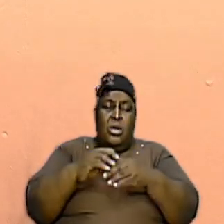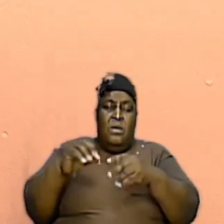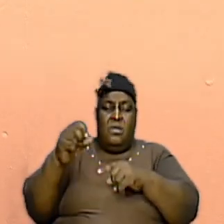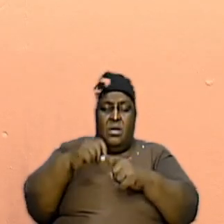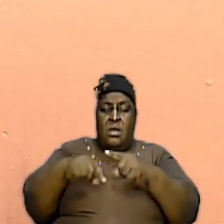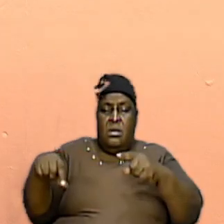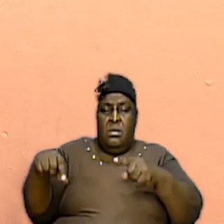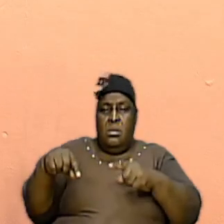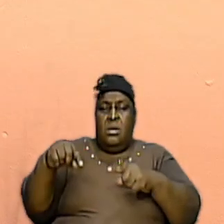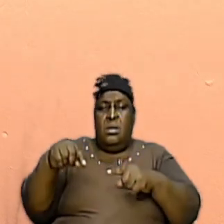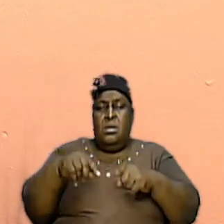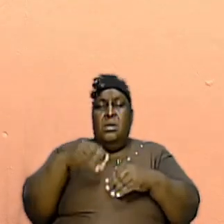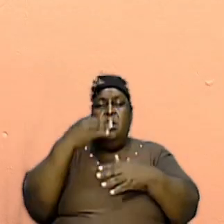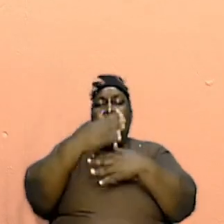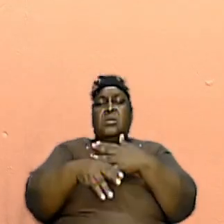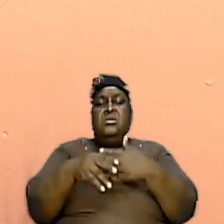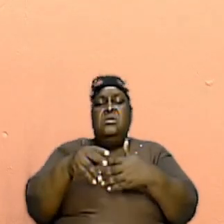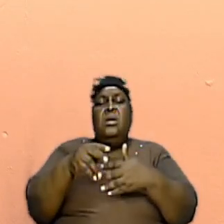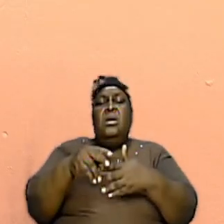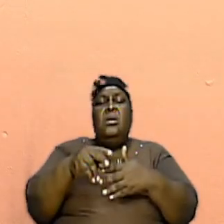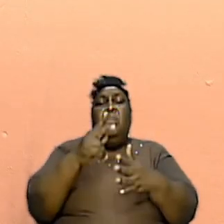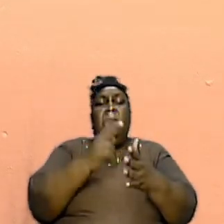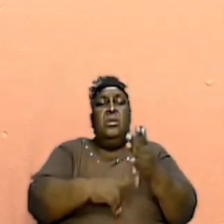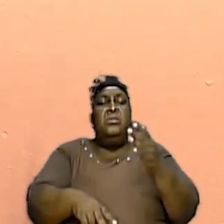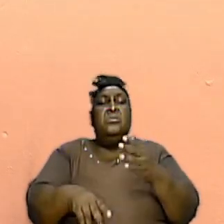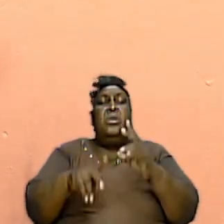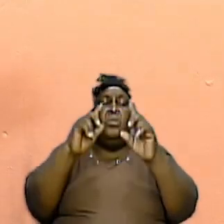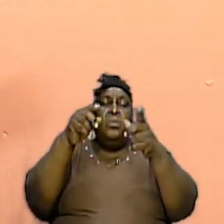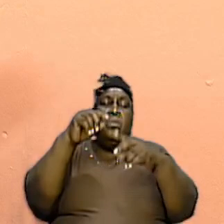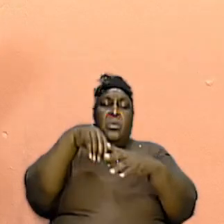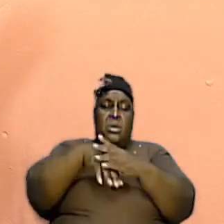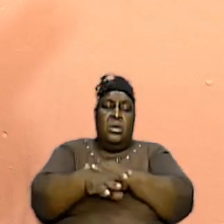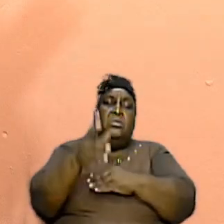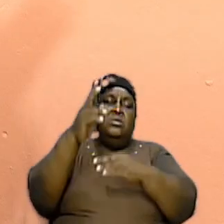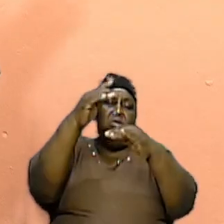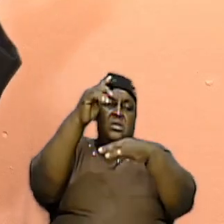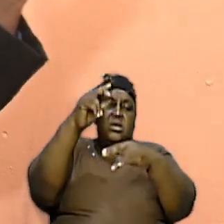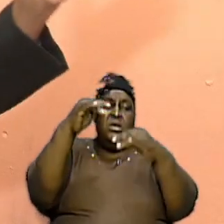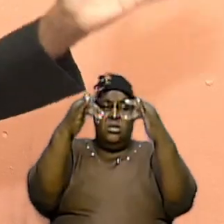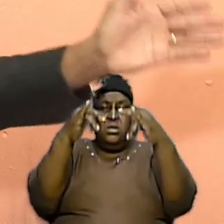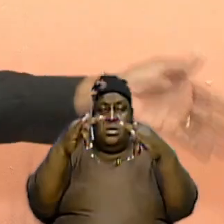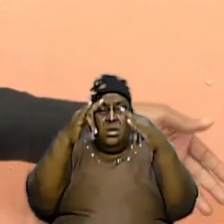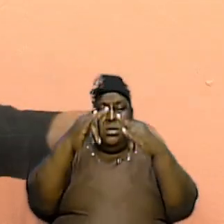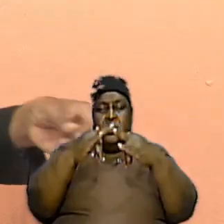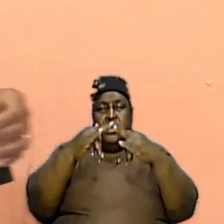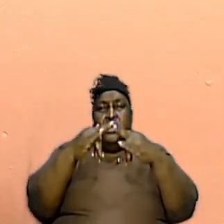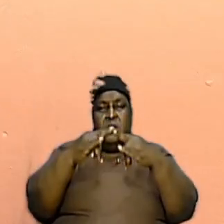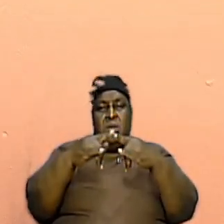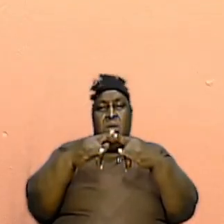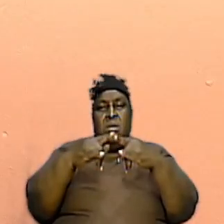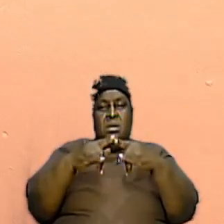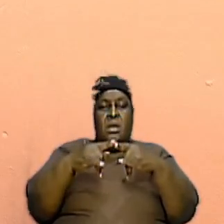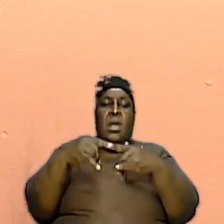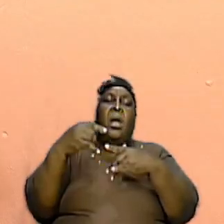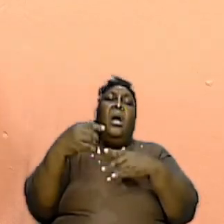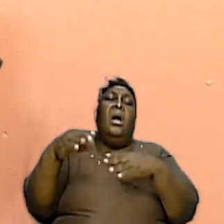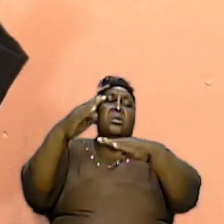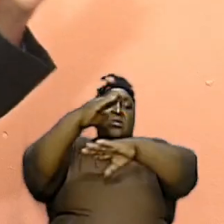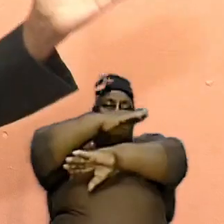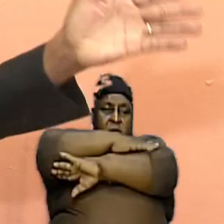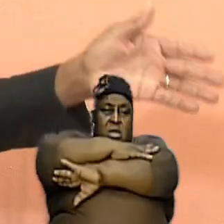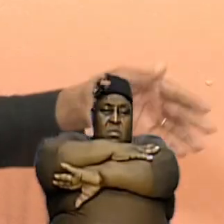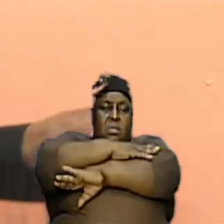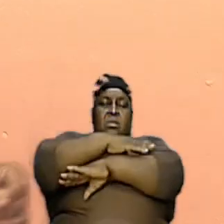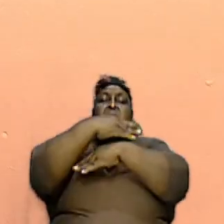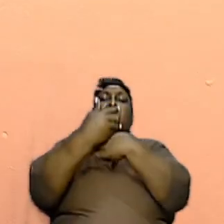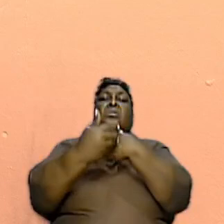and then you go into the tent itself and then inside you're seeing the table of shoe bread and the